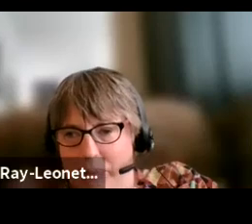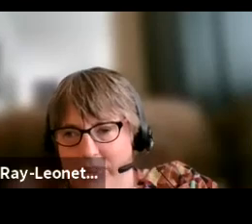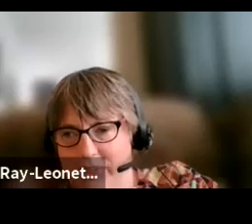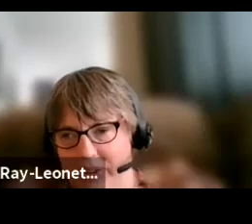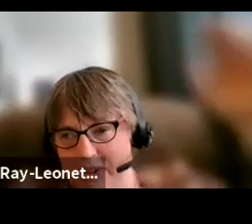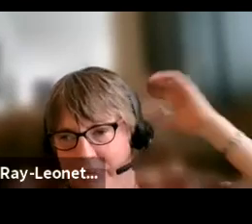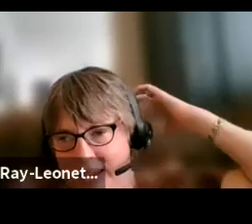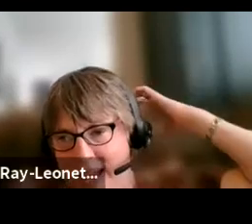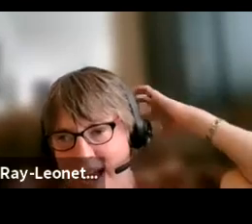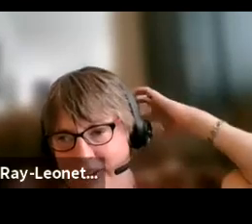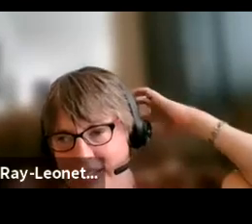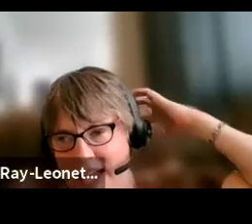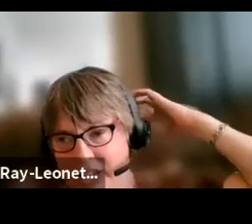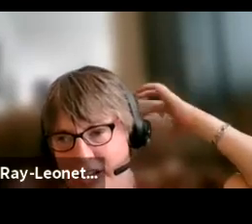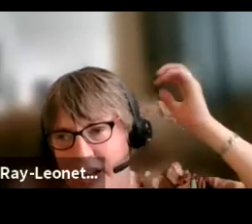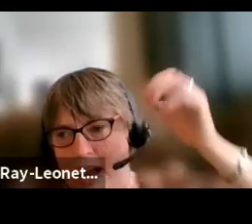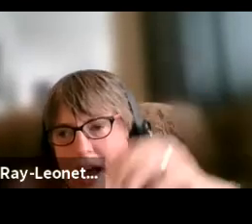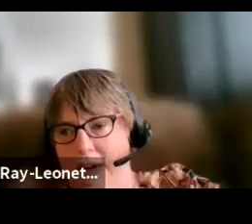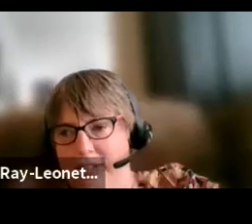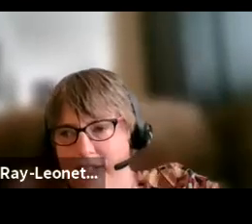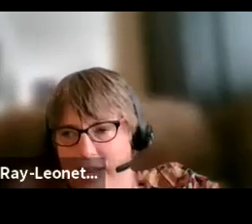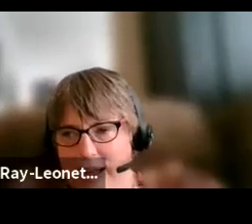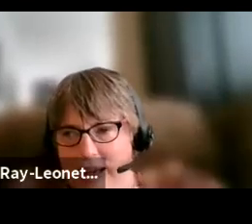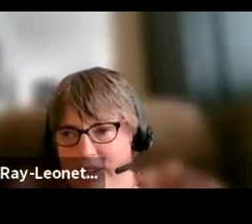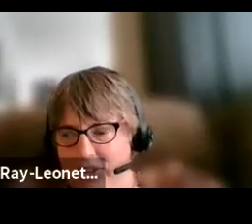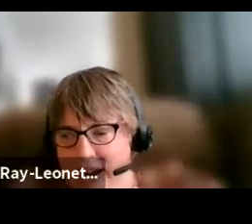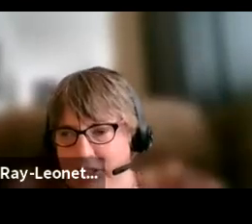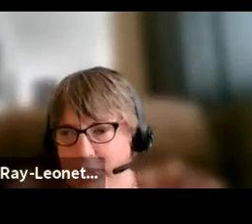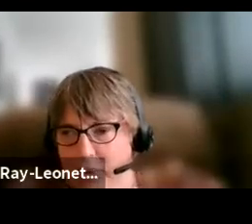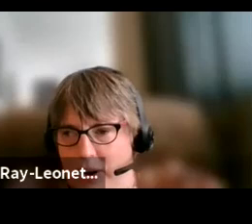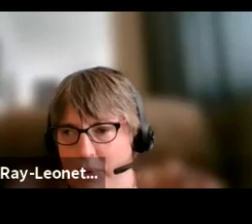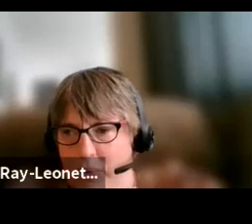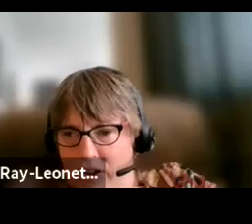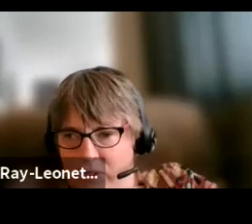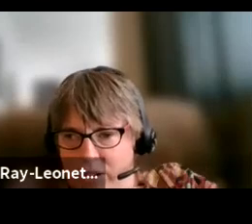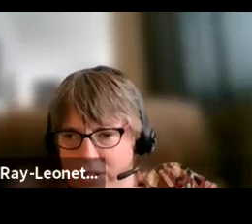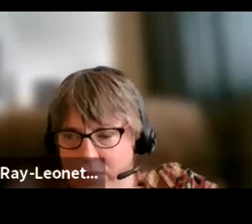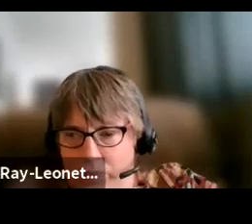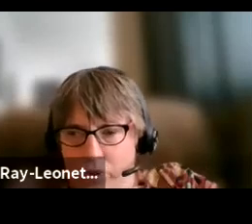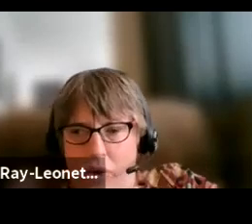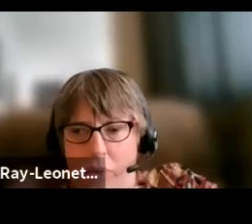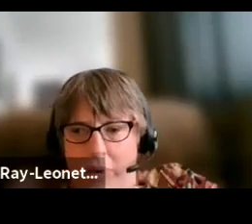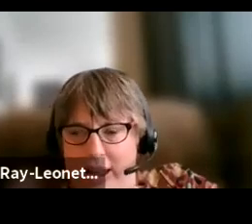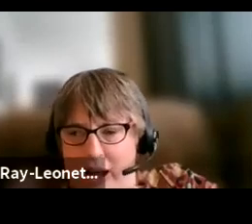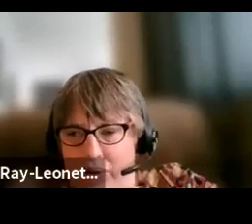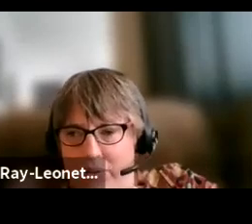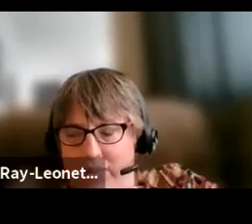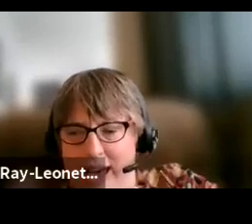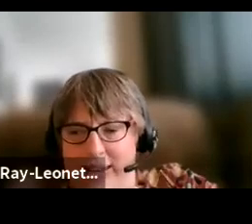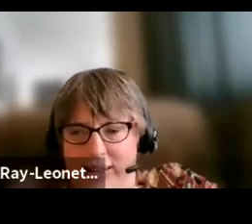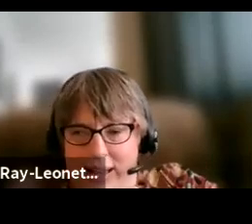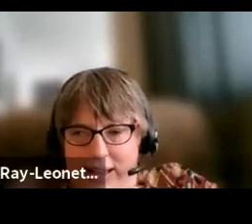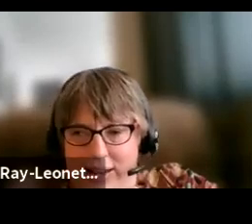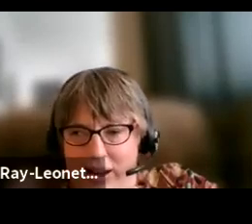it would help with the recruitment and retention of the direct support workforce. We know